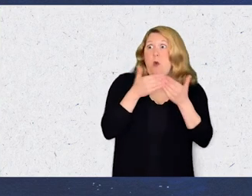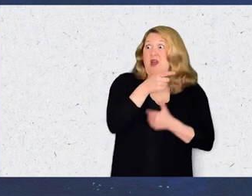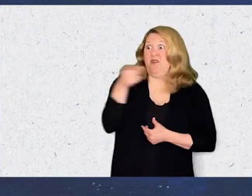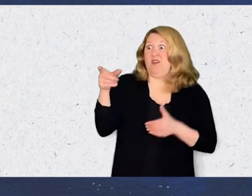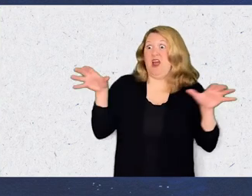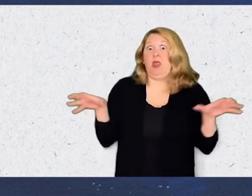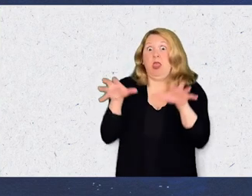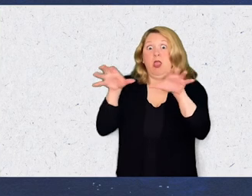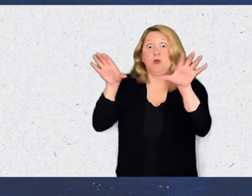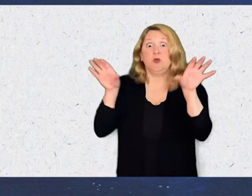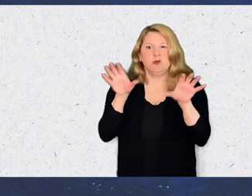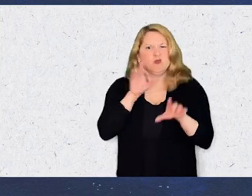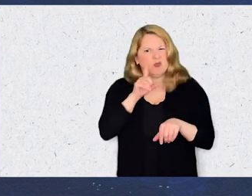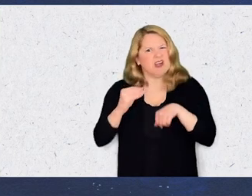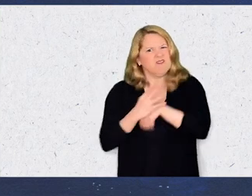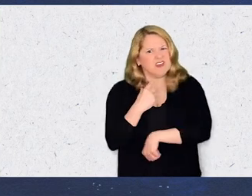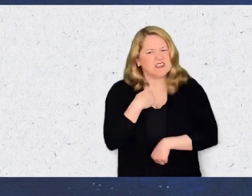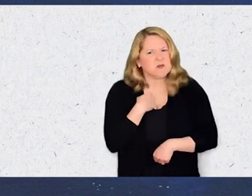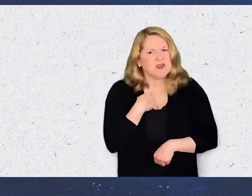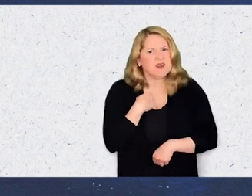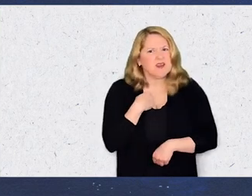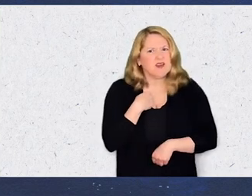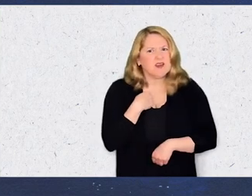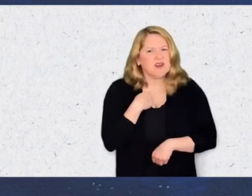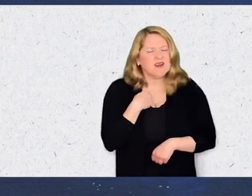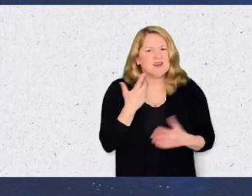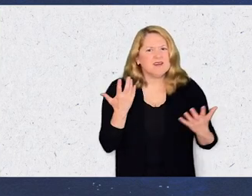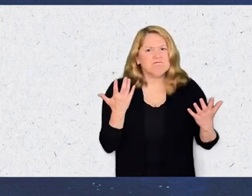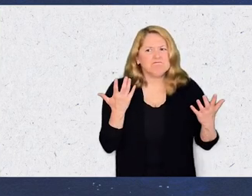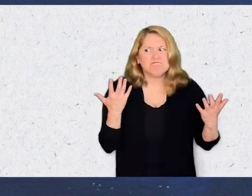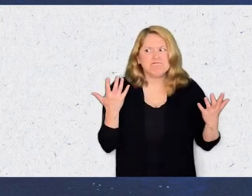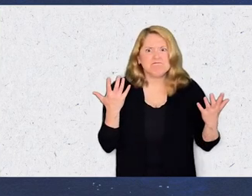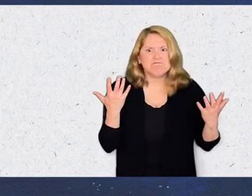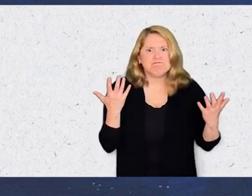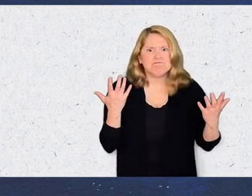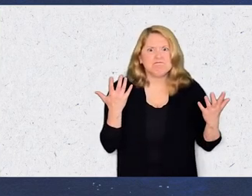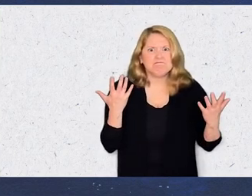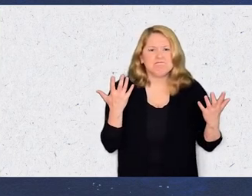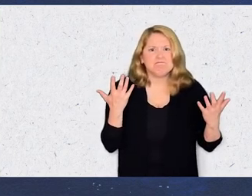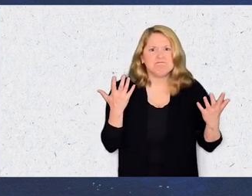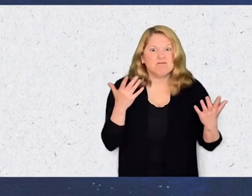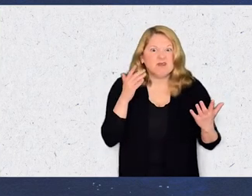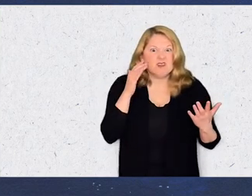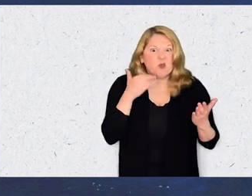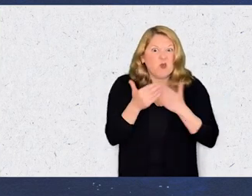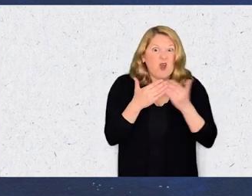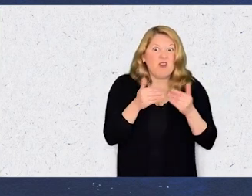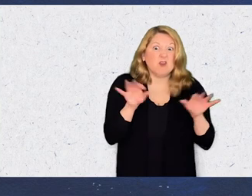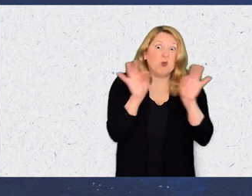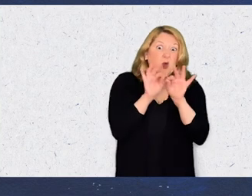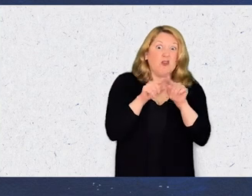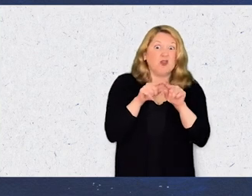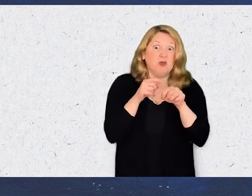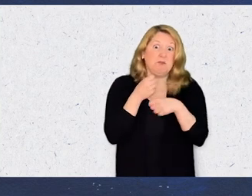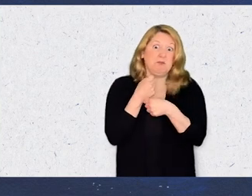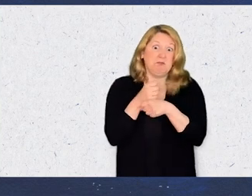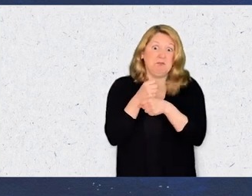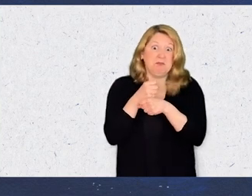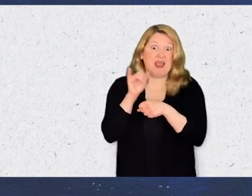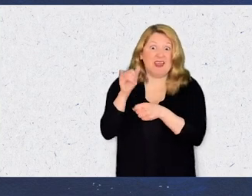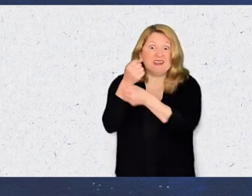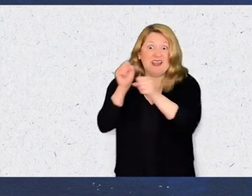that what they do affects me and that it's, you know, whether or not it's worth it to